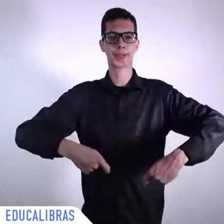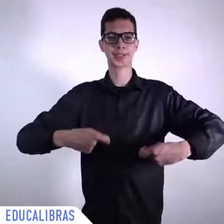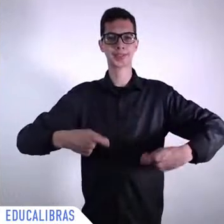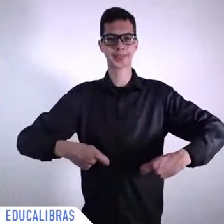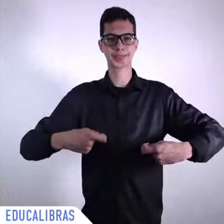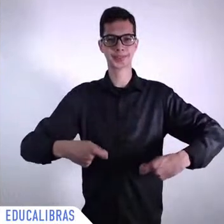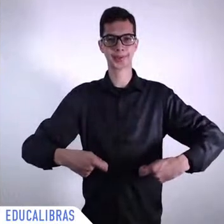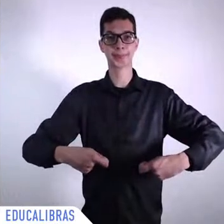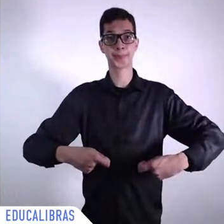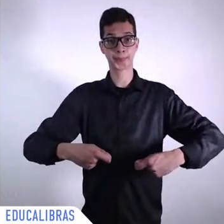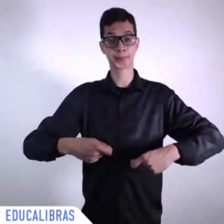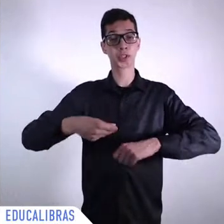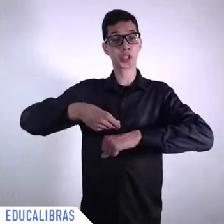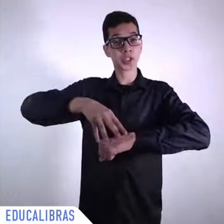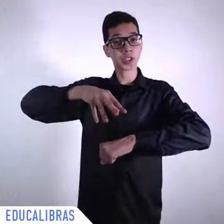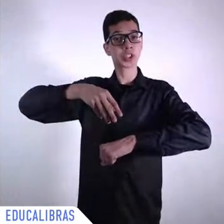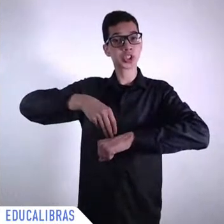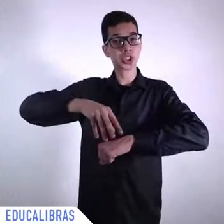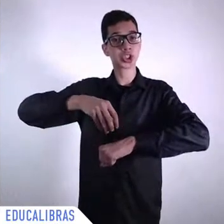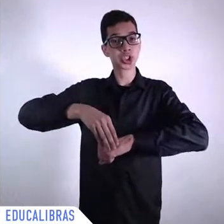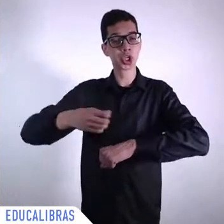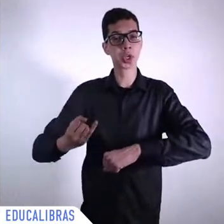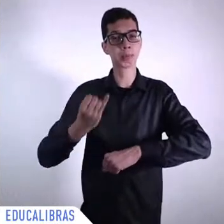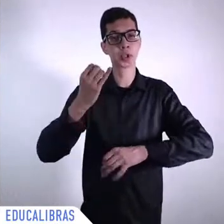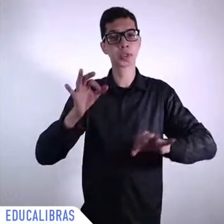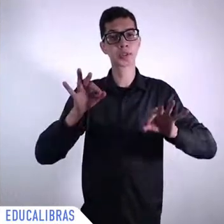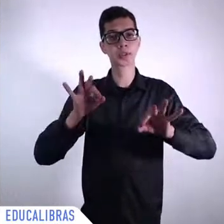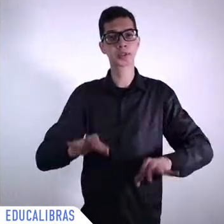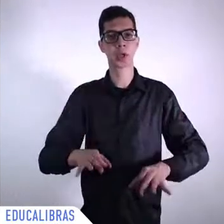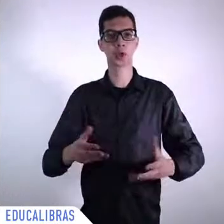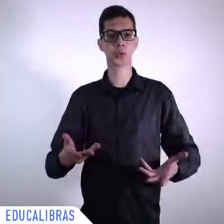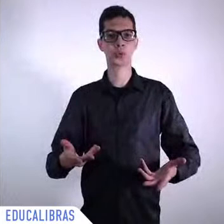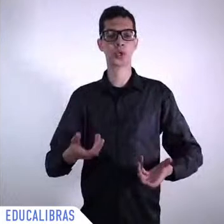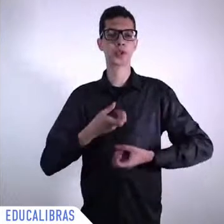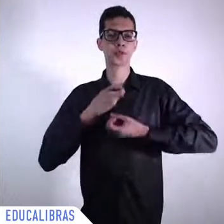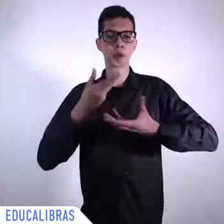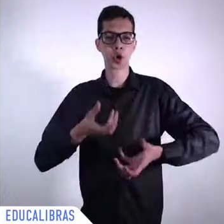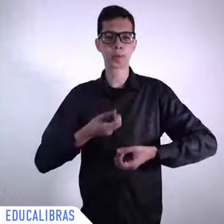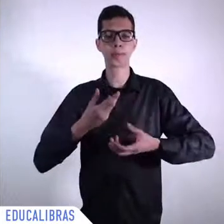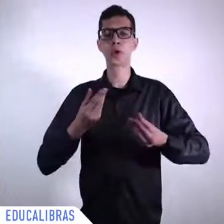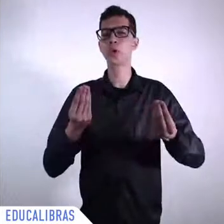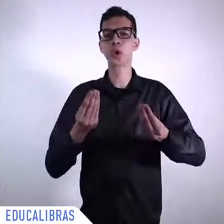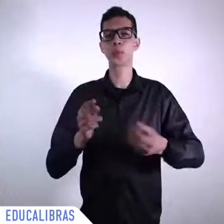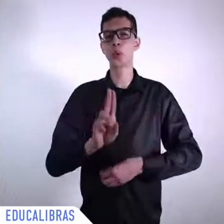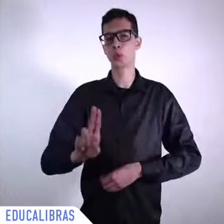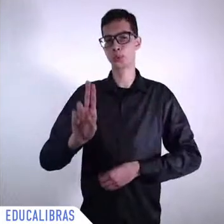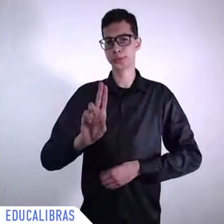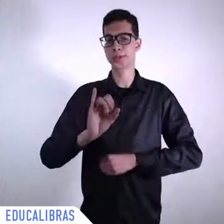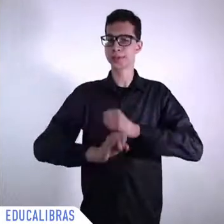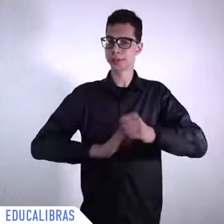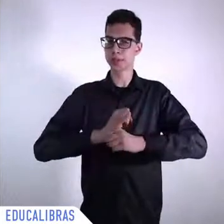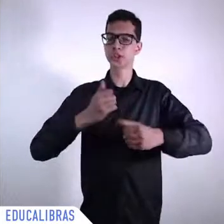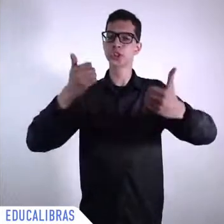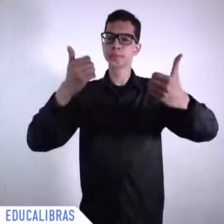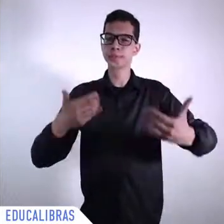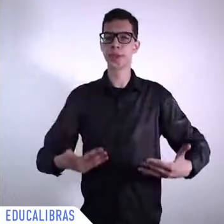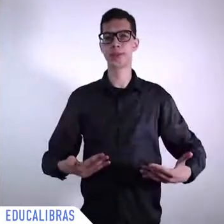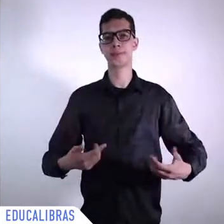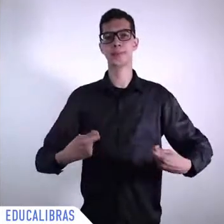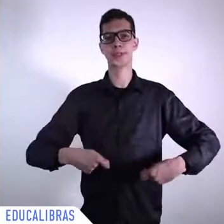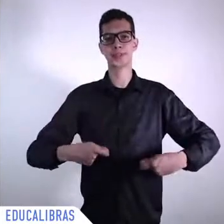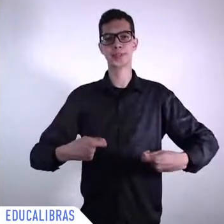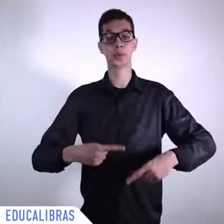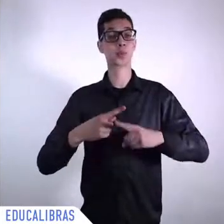child goes into this totally open world sometimes centers without any guidance so I think it's very